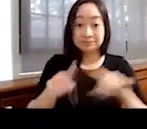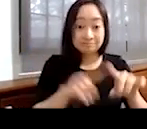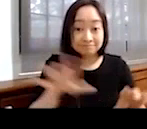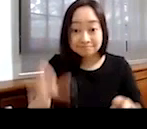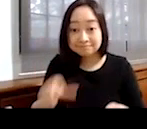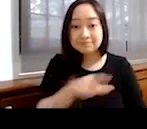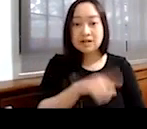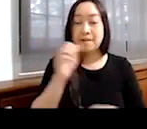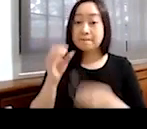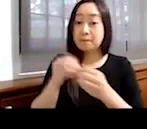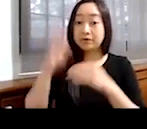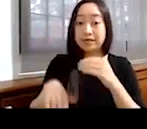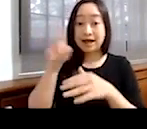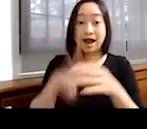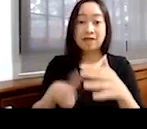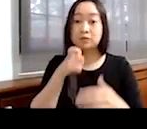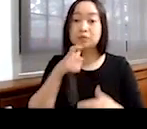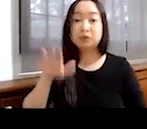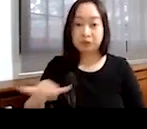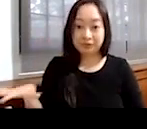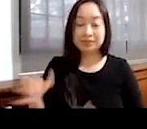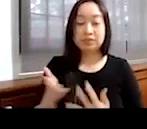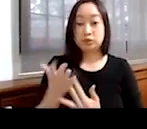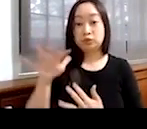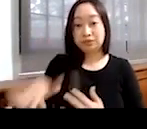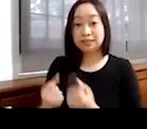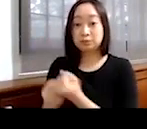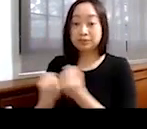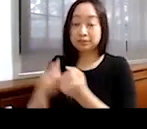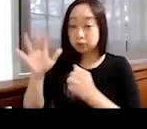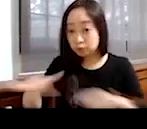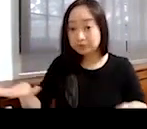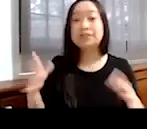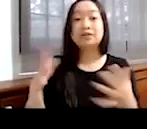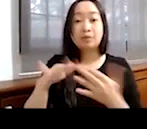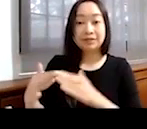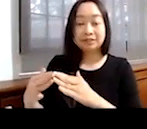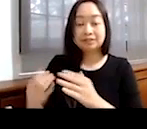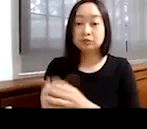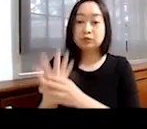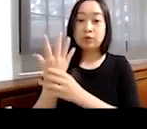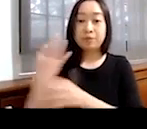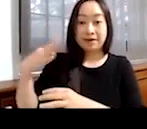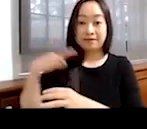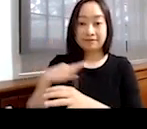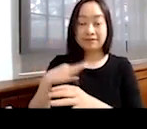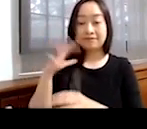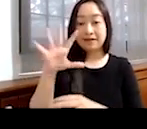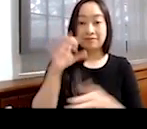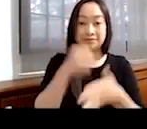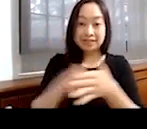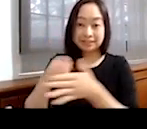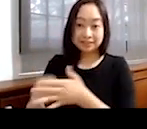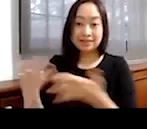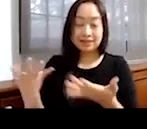than half are children. Through child sponsorship, children and communities grow and benefit from interventions in five sectors that are